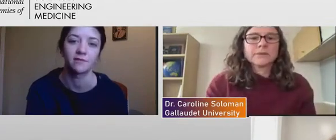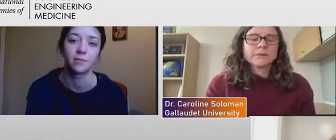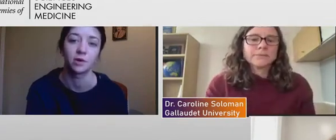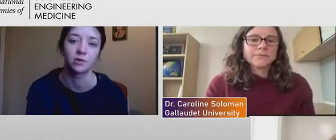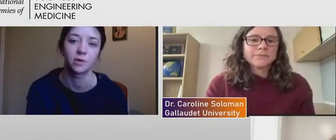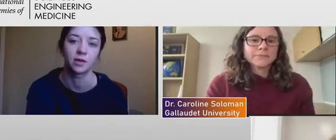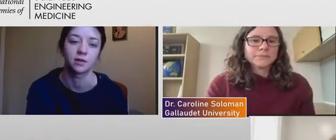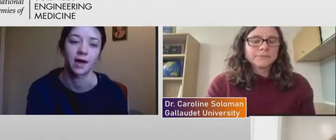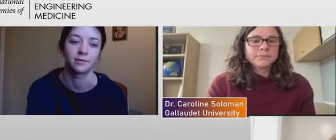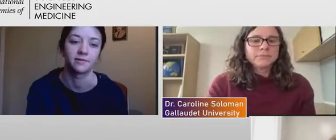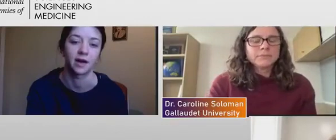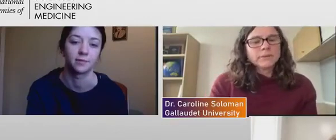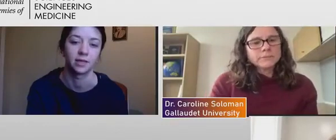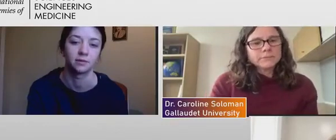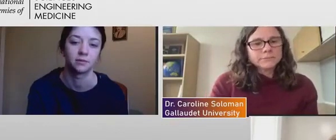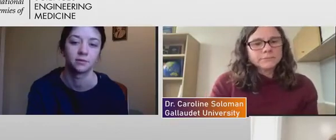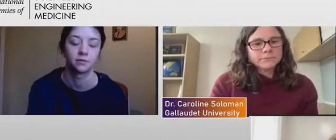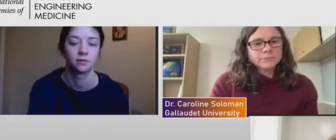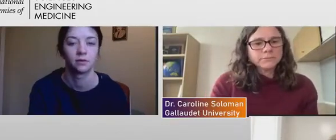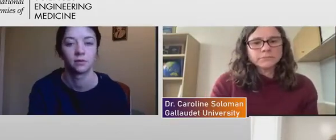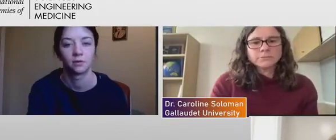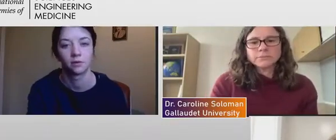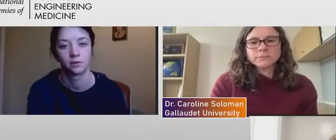us to have both within a lab environment?